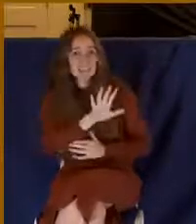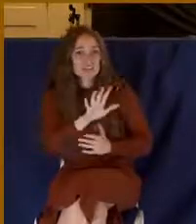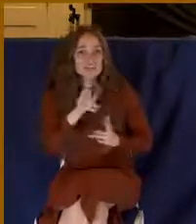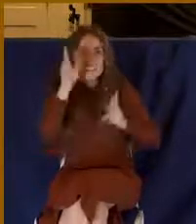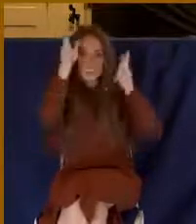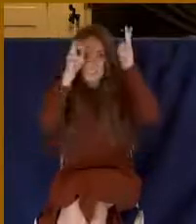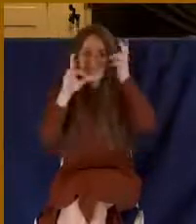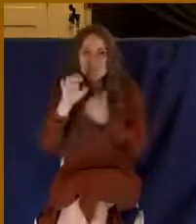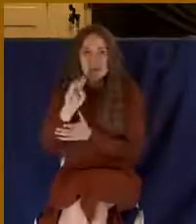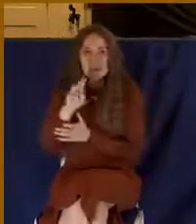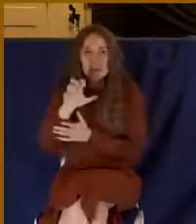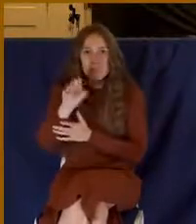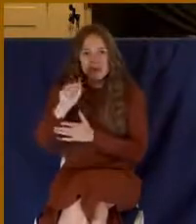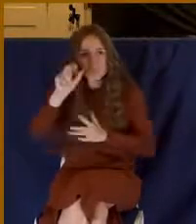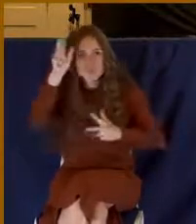of that.